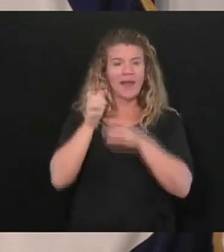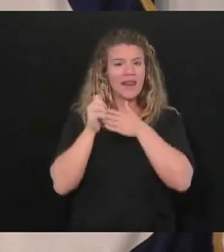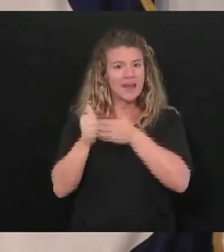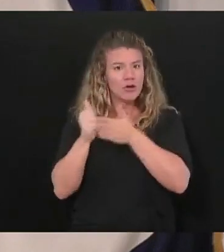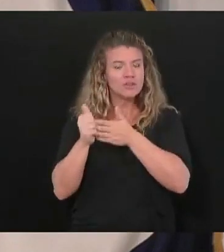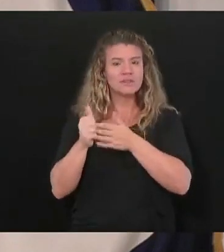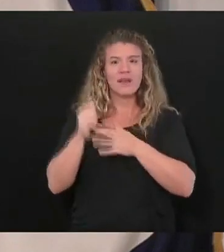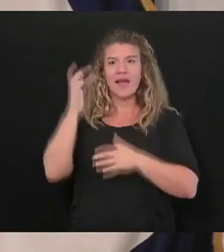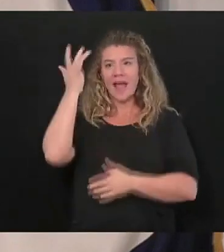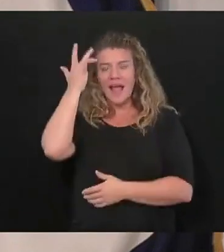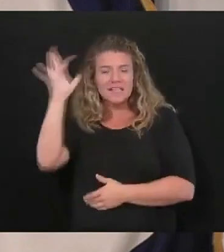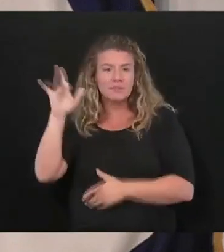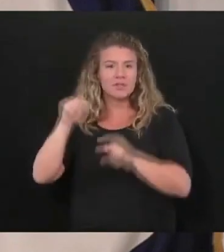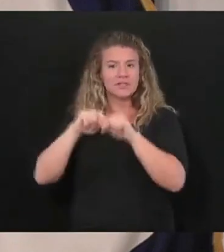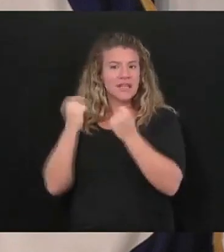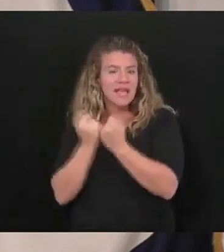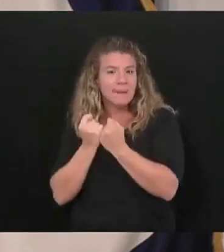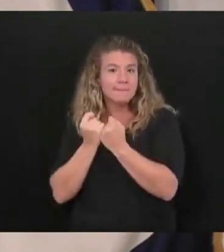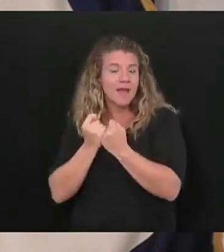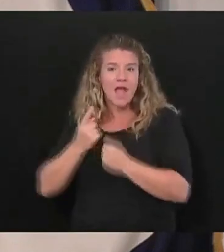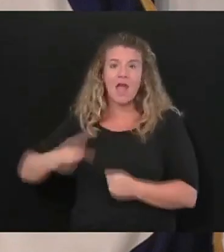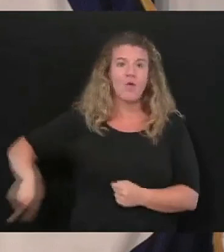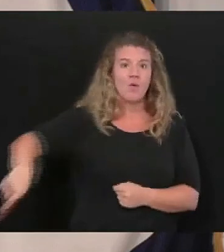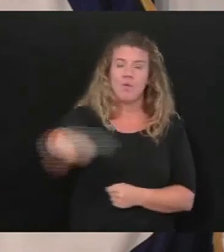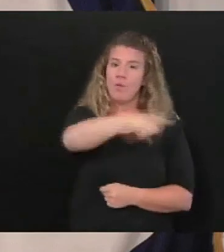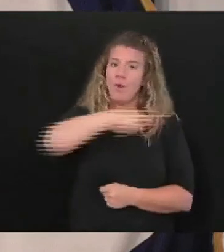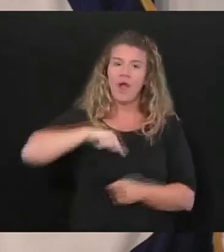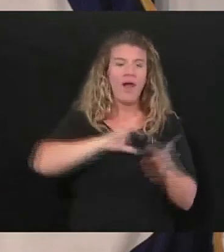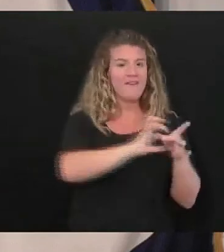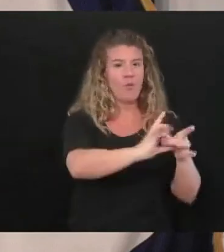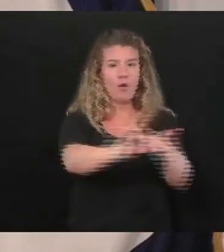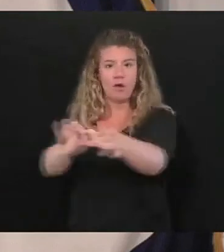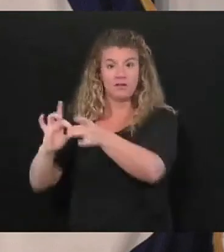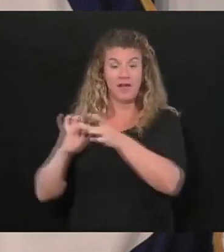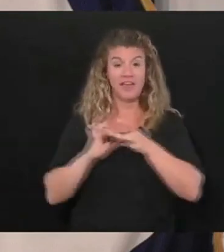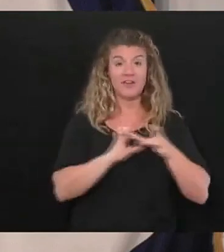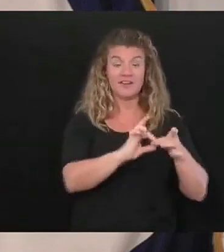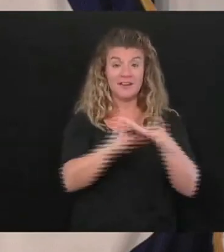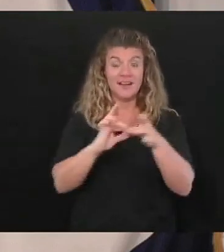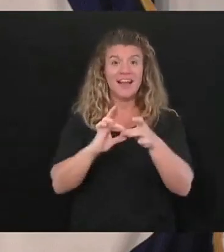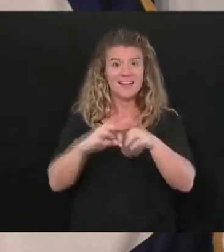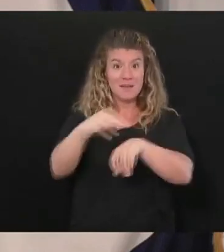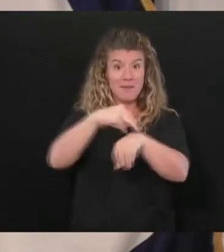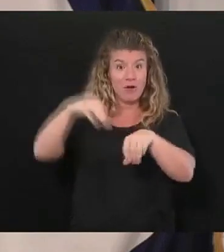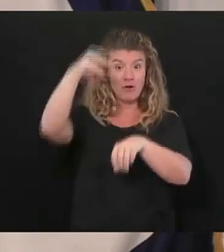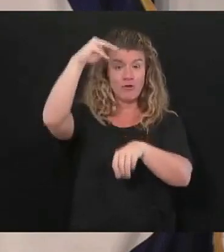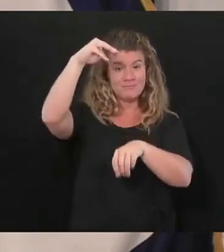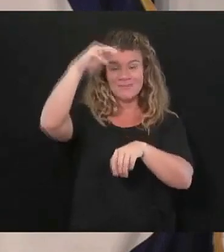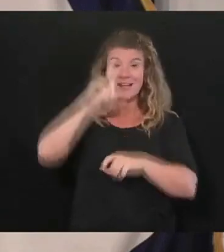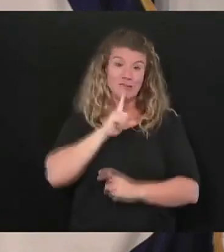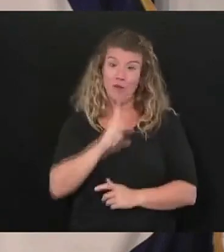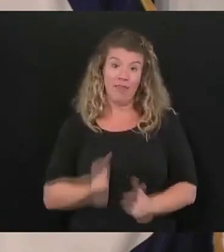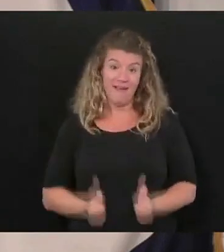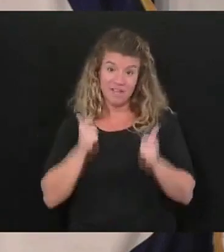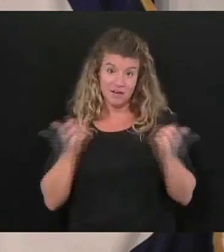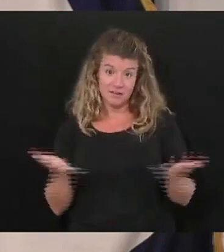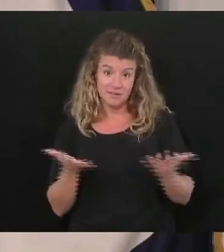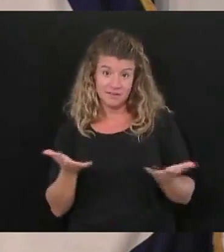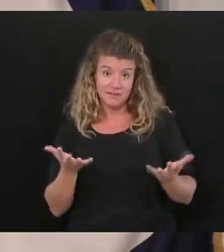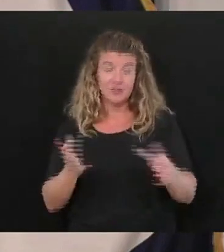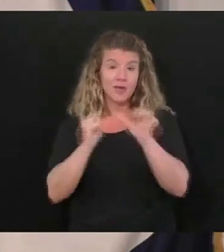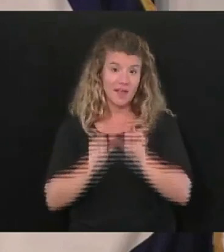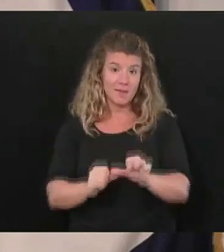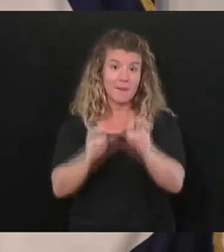that everybody has worked together to make this miracle a reality you just got to keep it up West